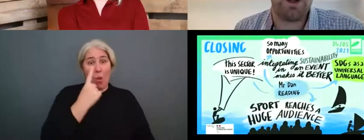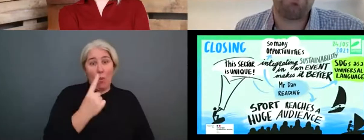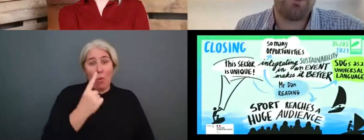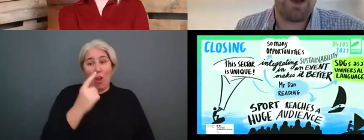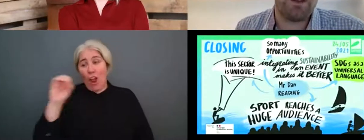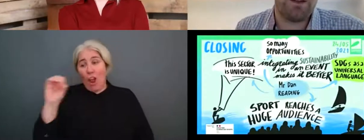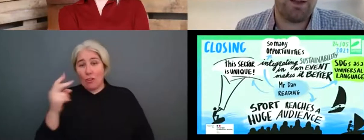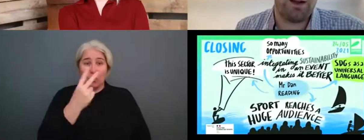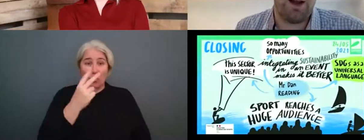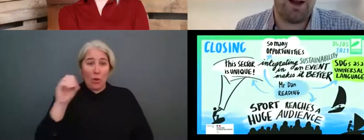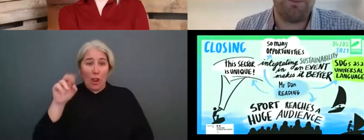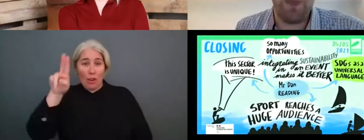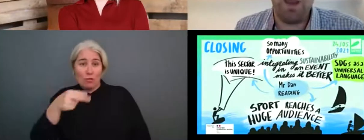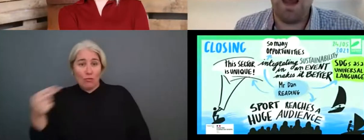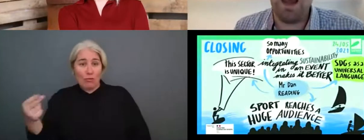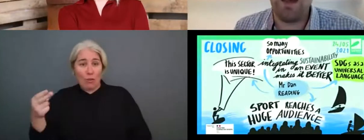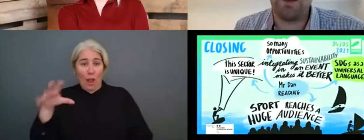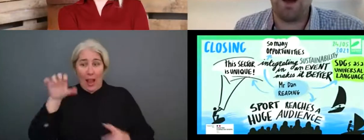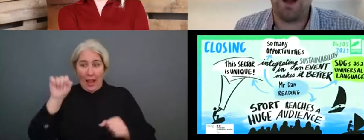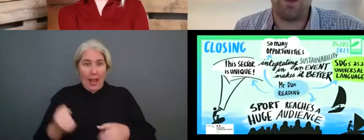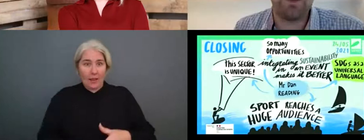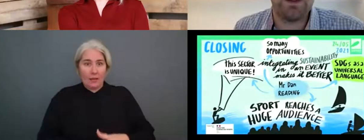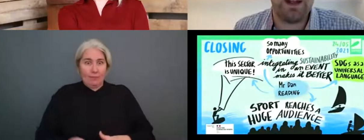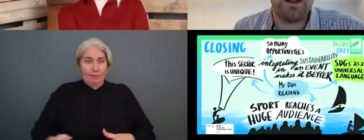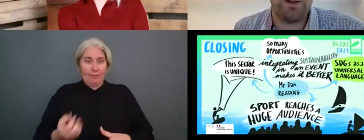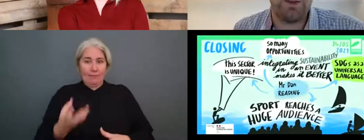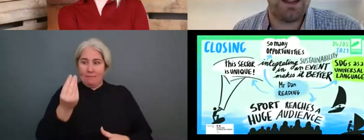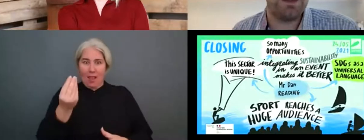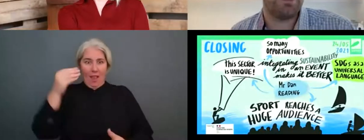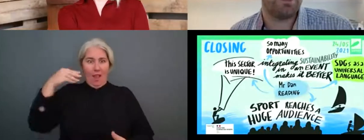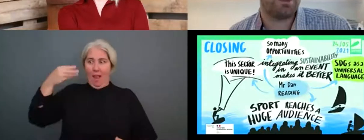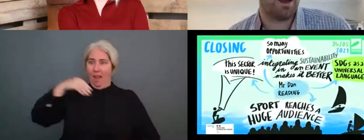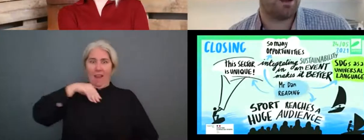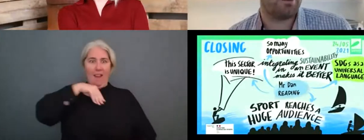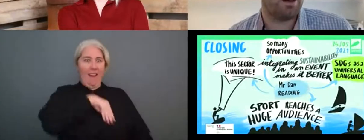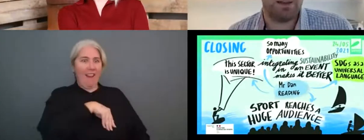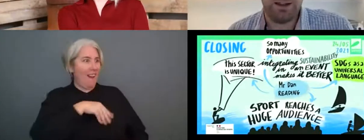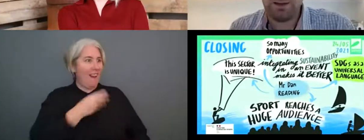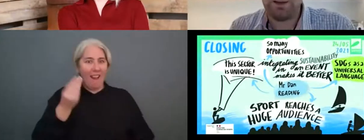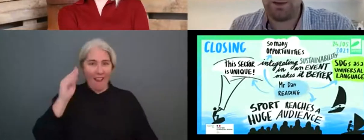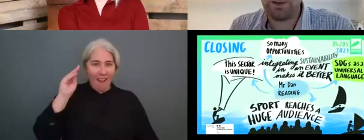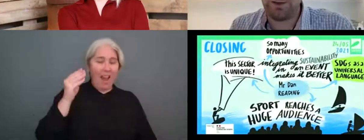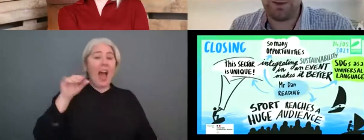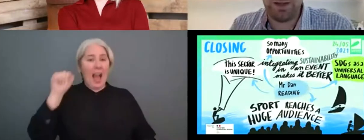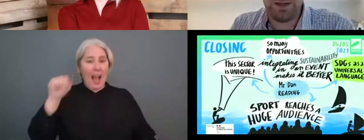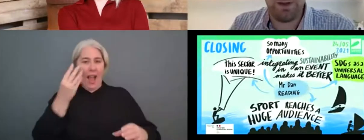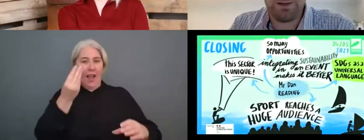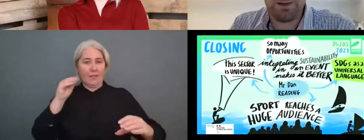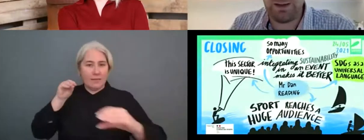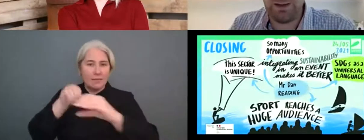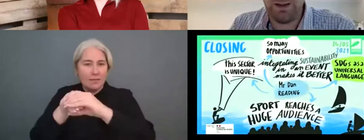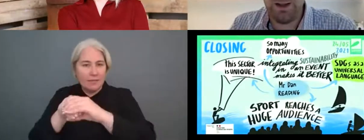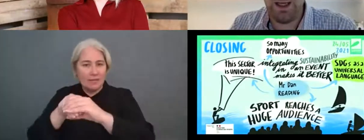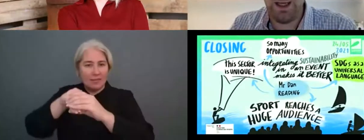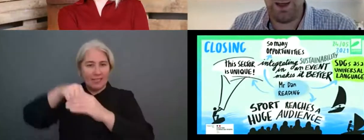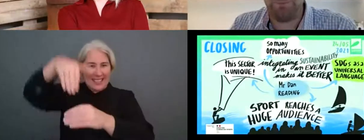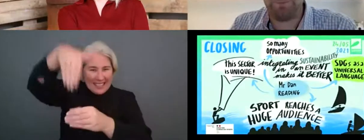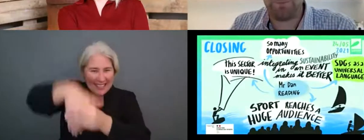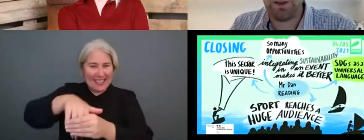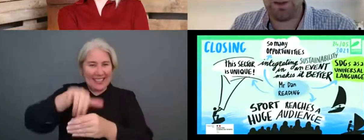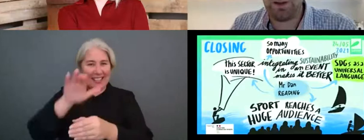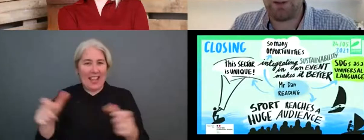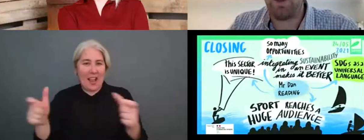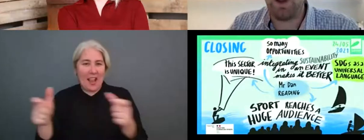but that can be reinvested in the club. And I often say to them, it's easier to get, it's easier to do some sustainability, um,